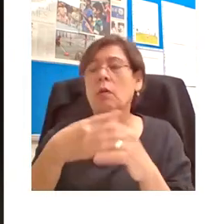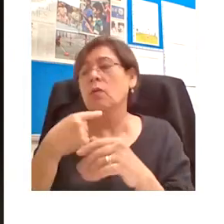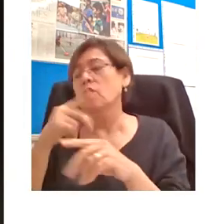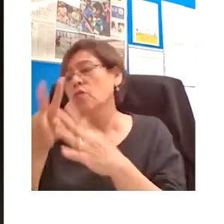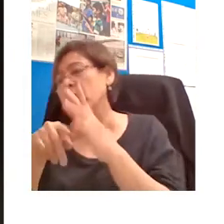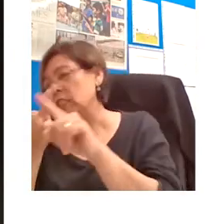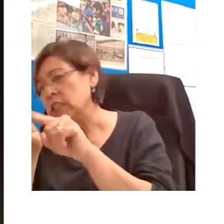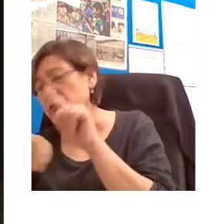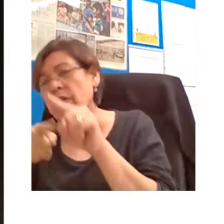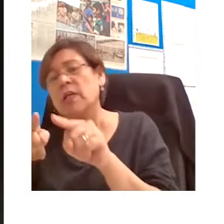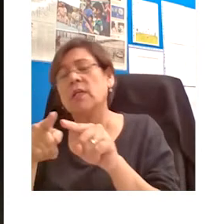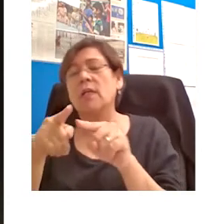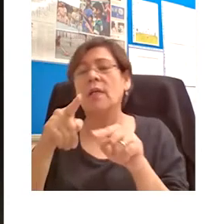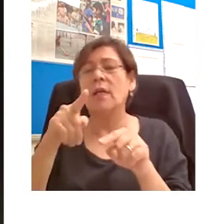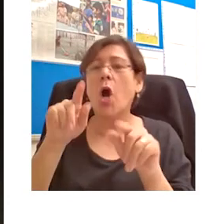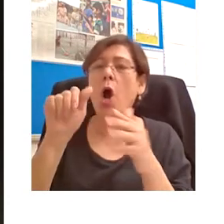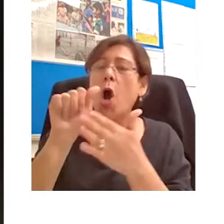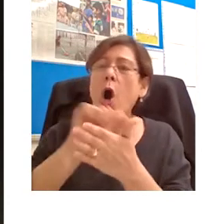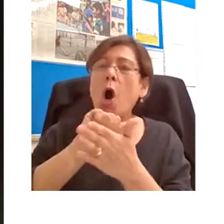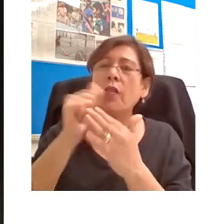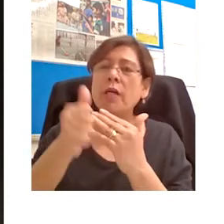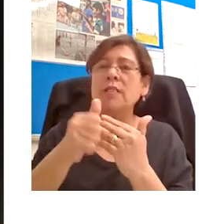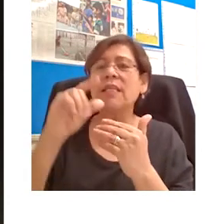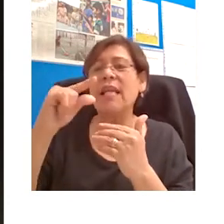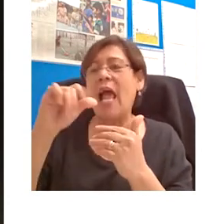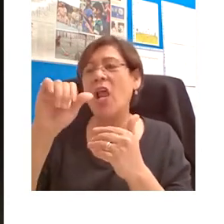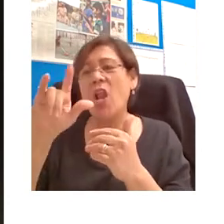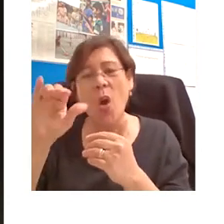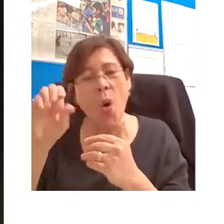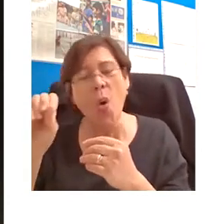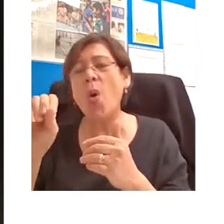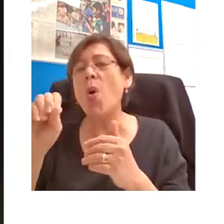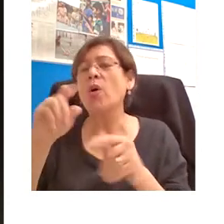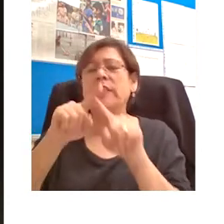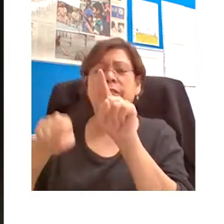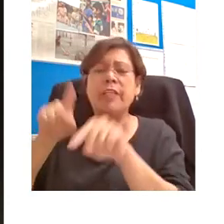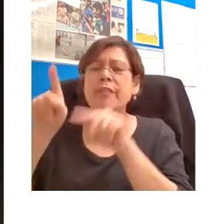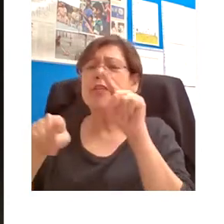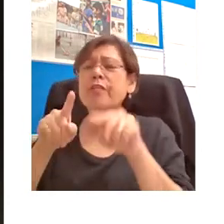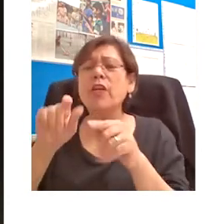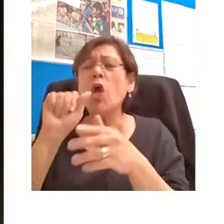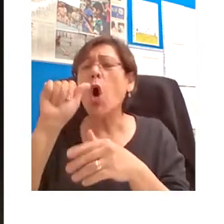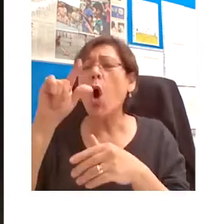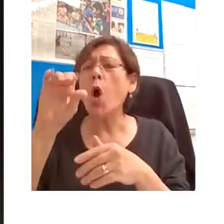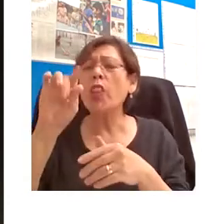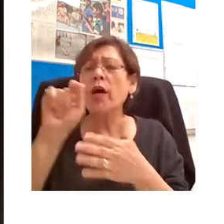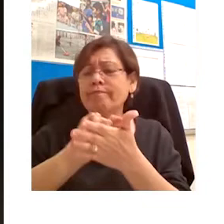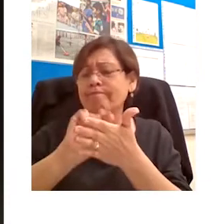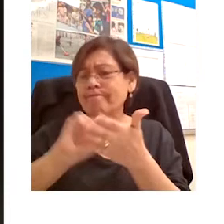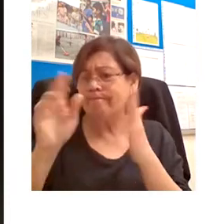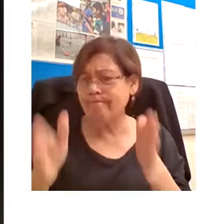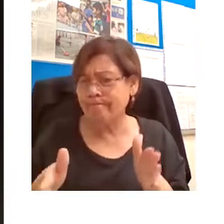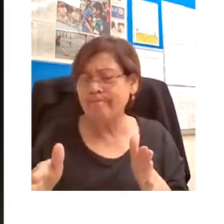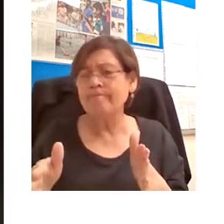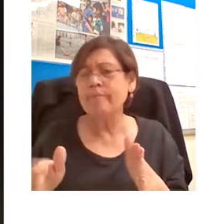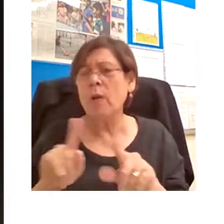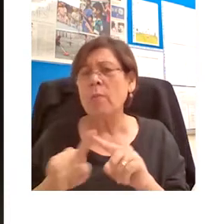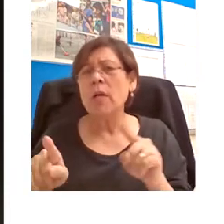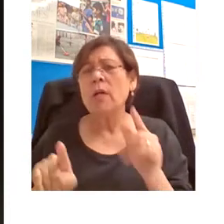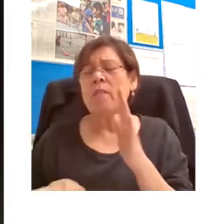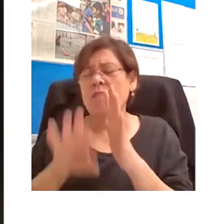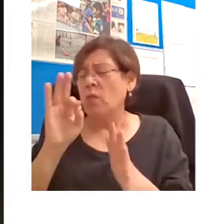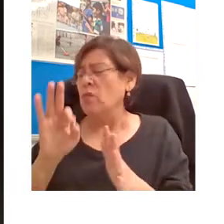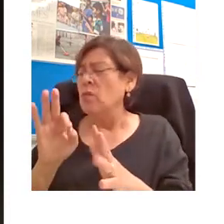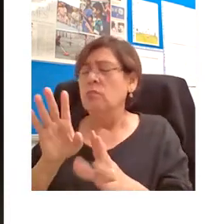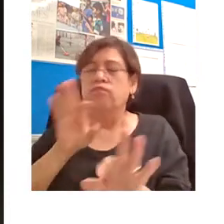read René Descartes, we read Galileo, we read Newton, and so on. But I found this increasingly frustrating